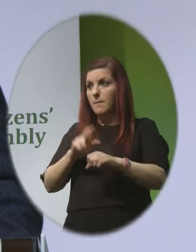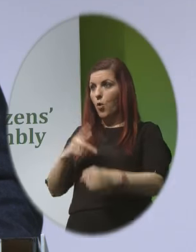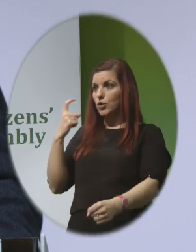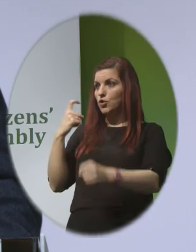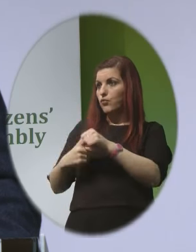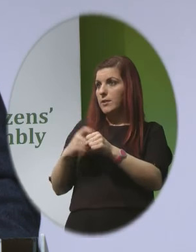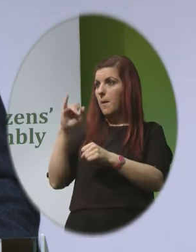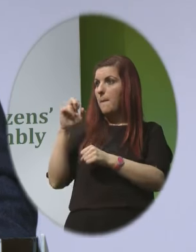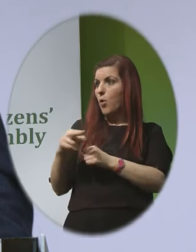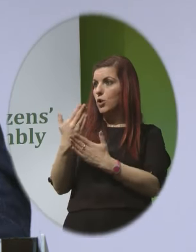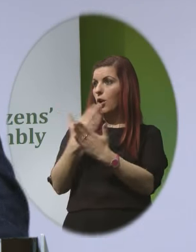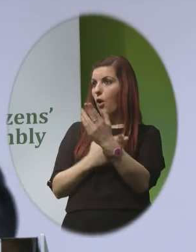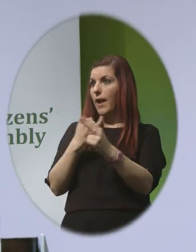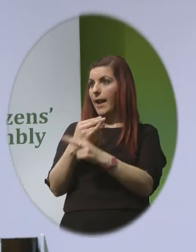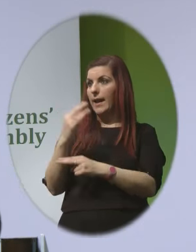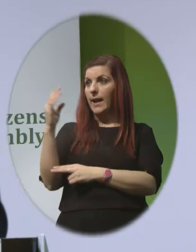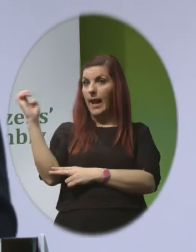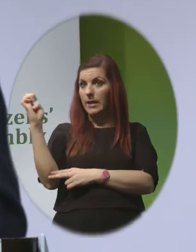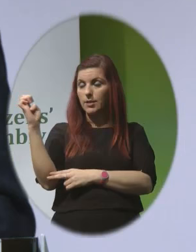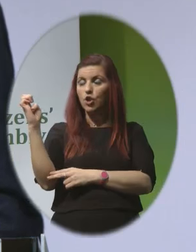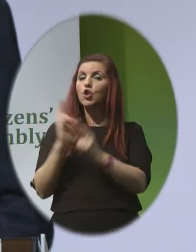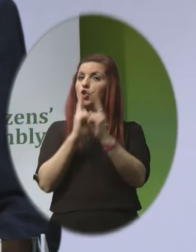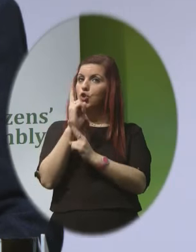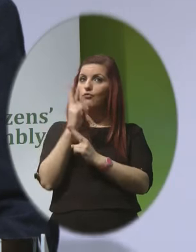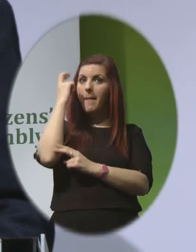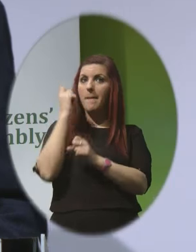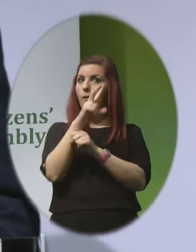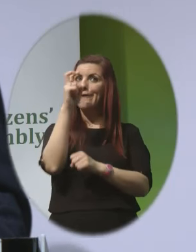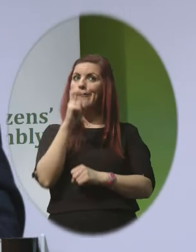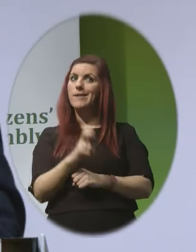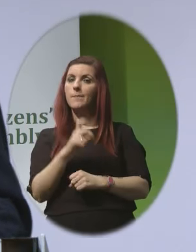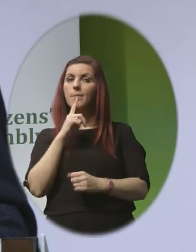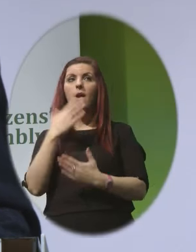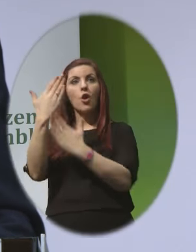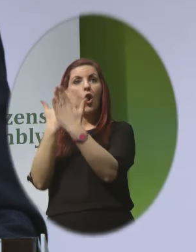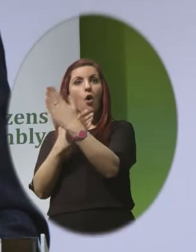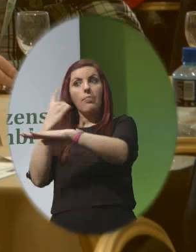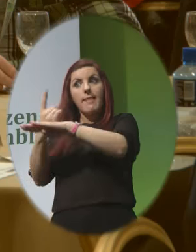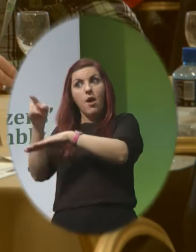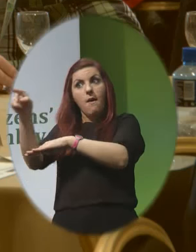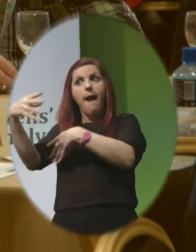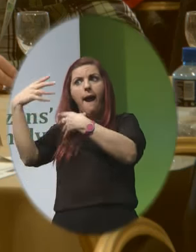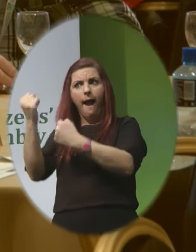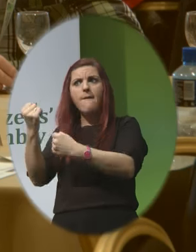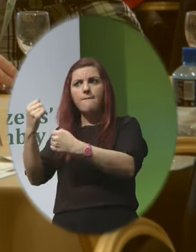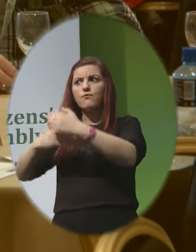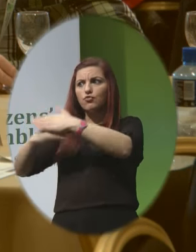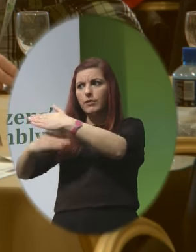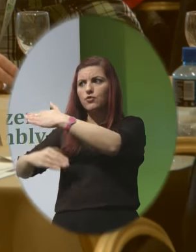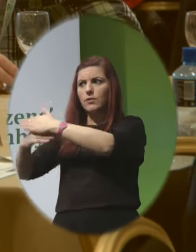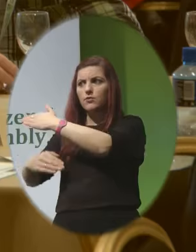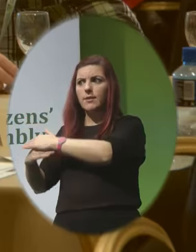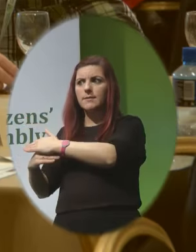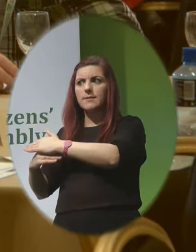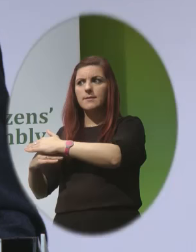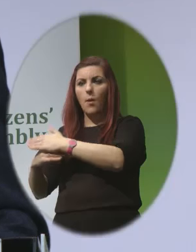consider the example of France The law there contains many of the restrictions that might be proposed As being preferable to the British